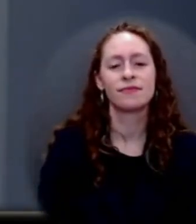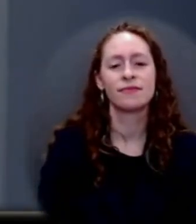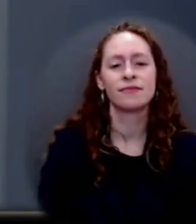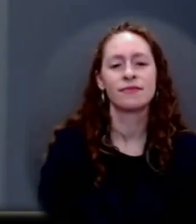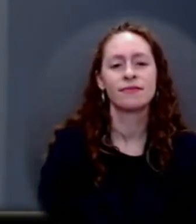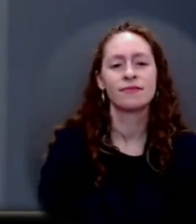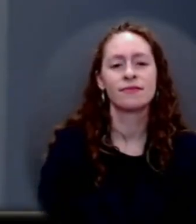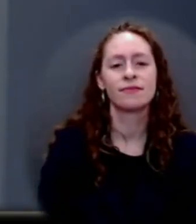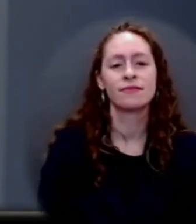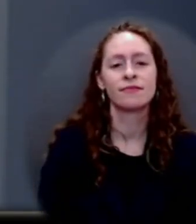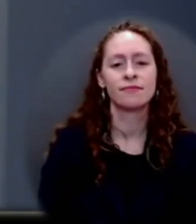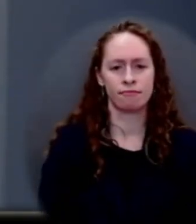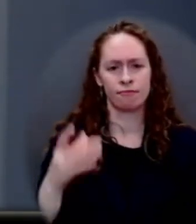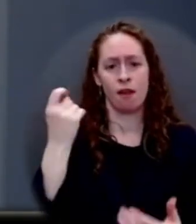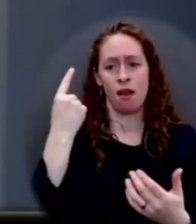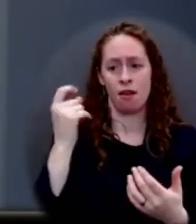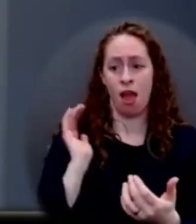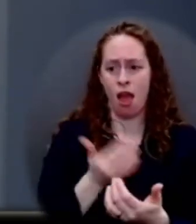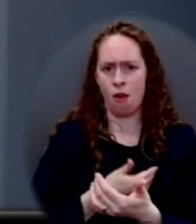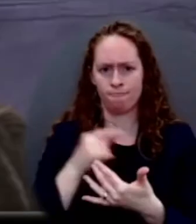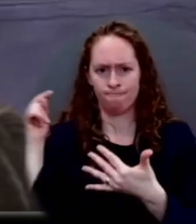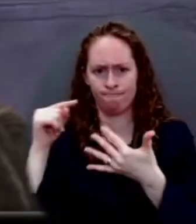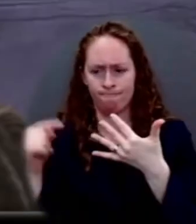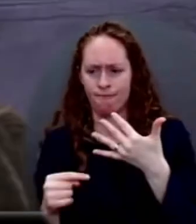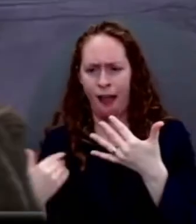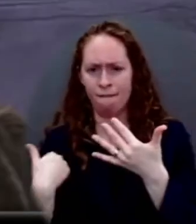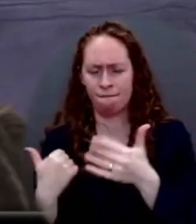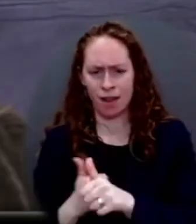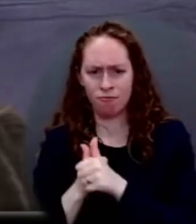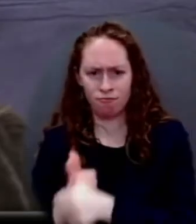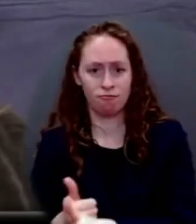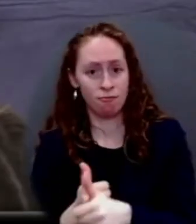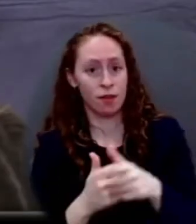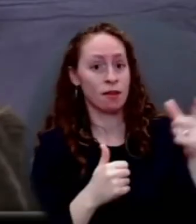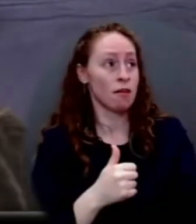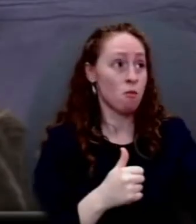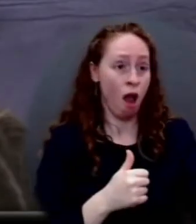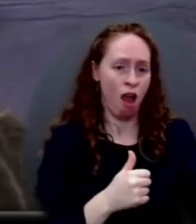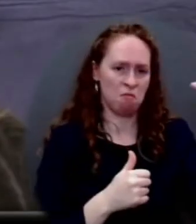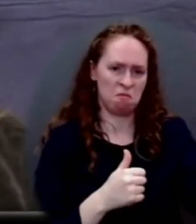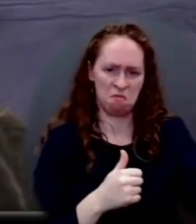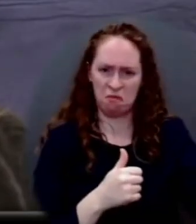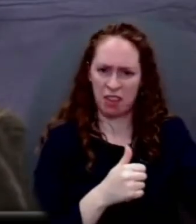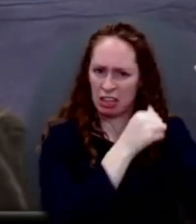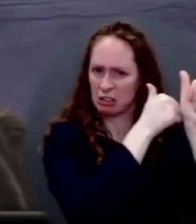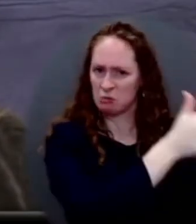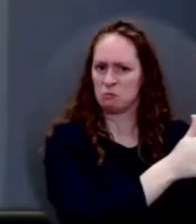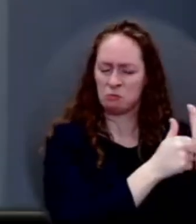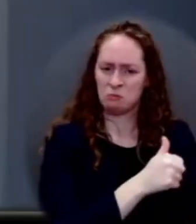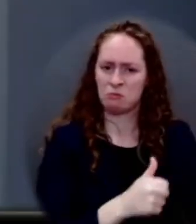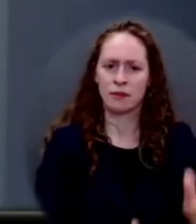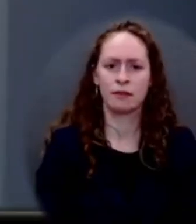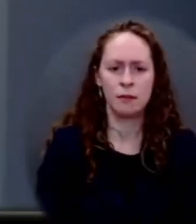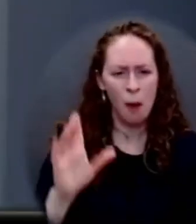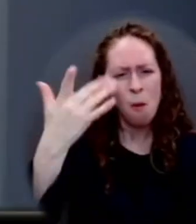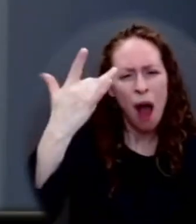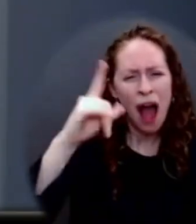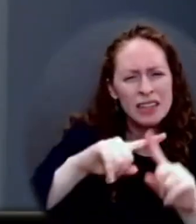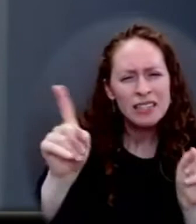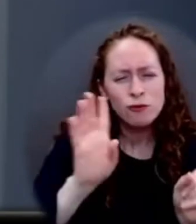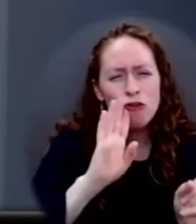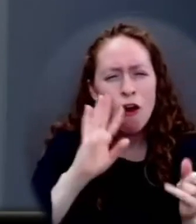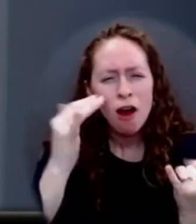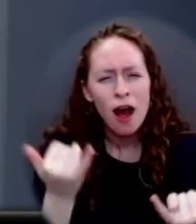with others as well. But they haven't made any changes to what they're doing. So why is the message different? Again, we took steps